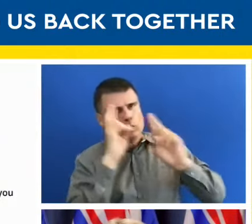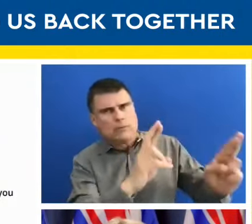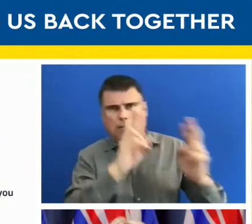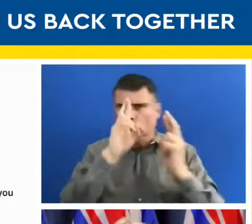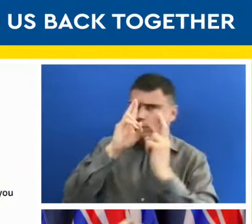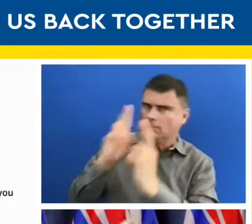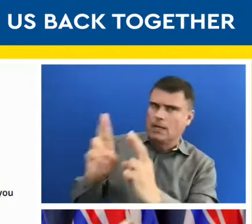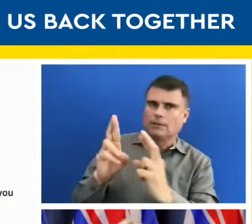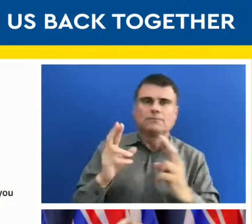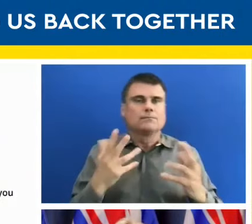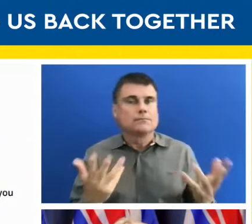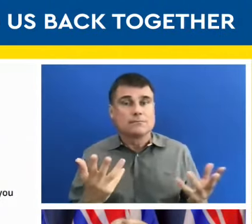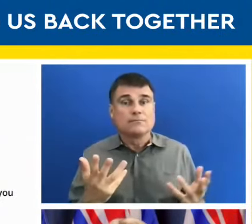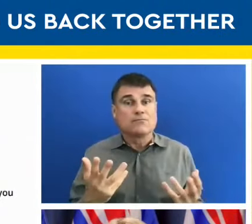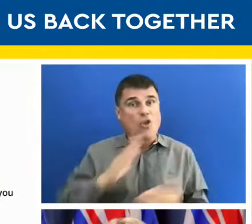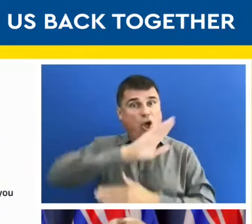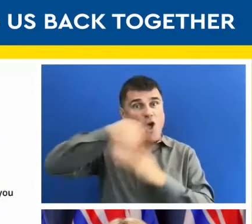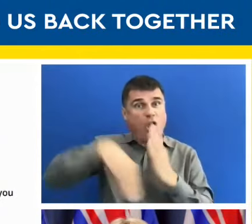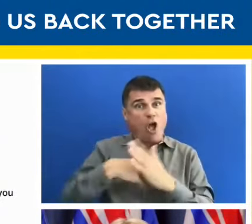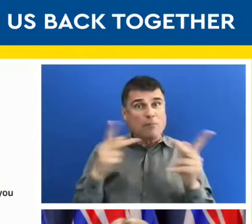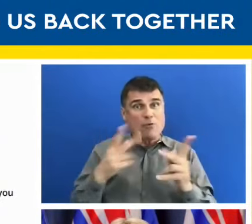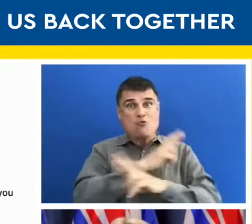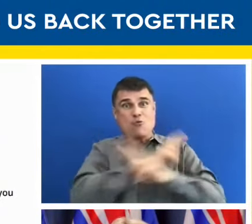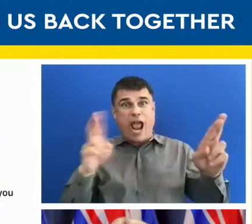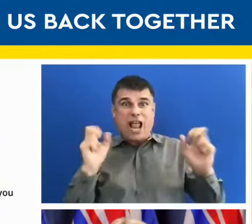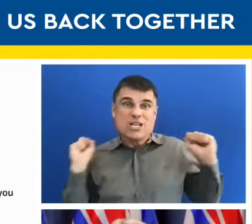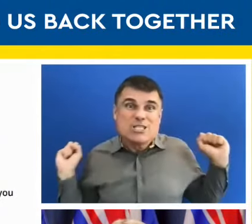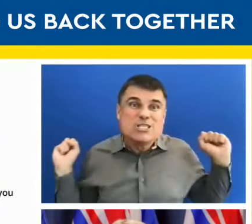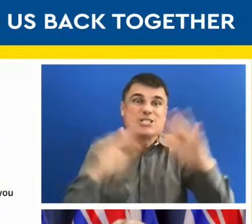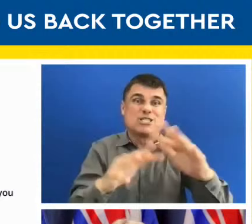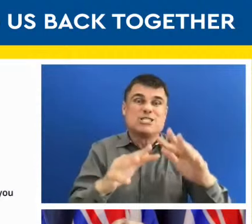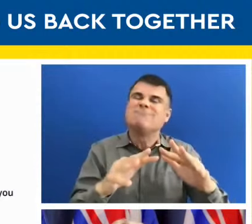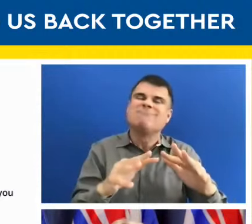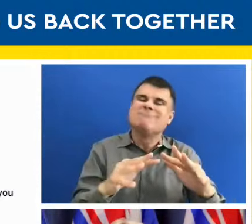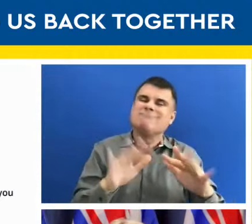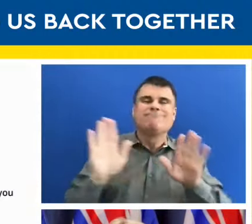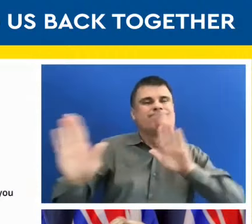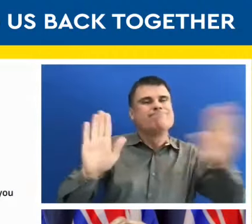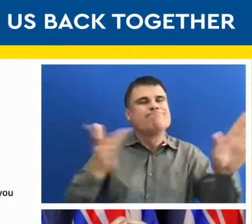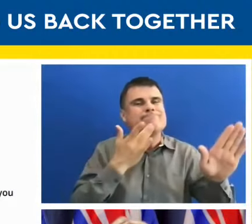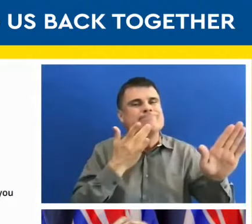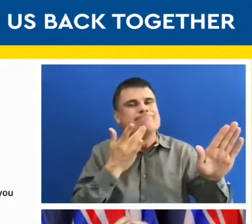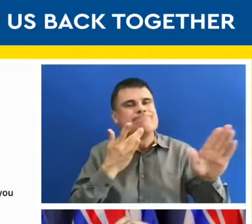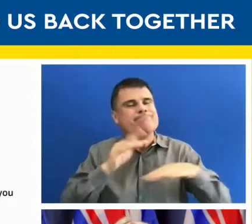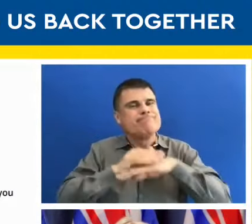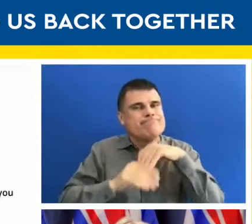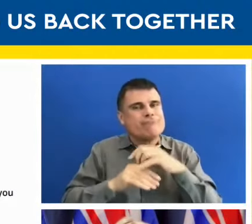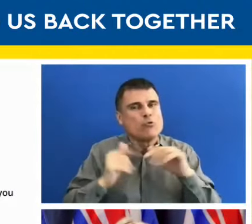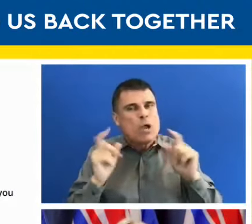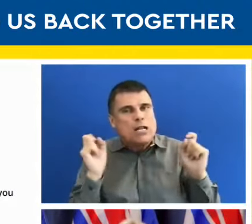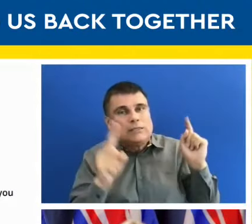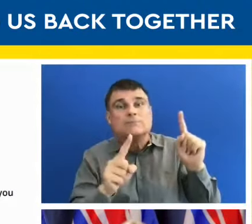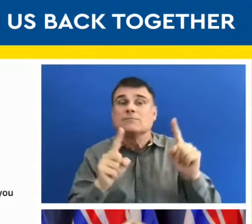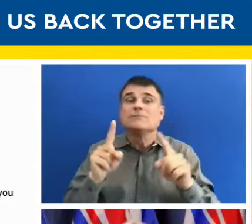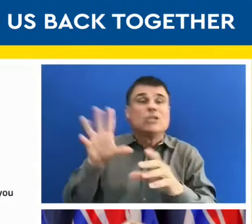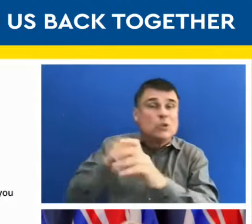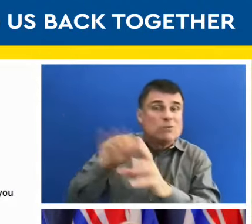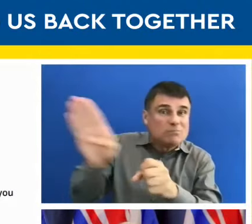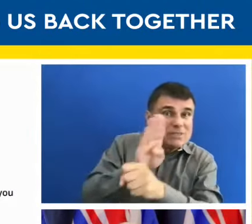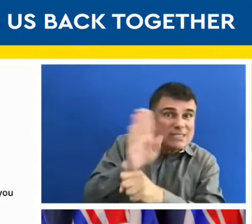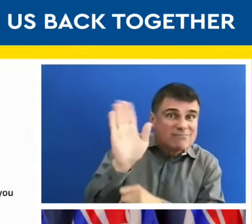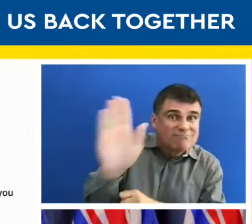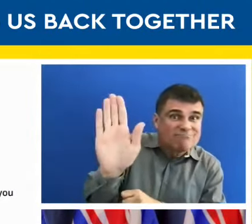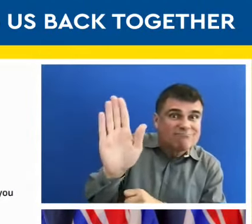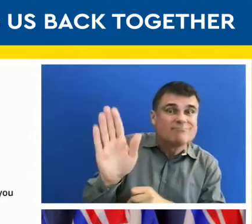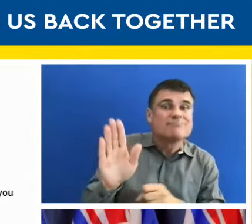ready to let things go at the same pace. And that includes businesses and includes some of the workplaces